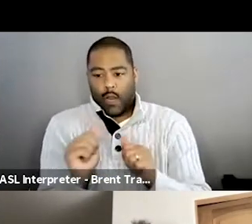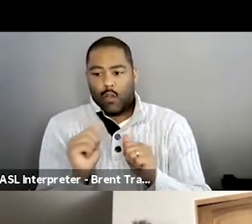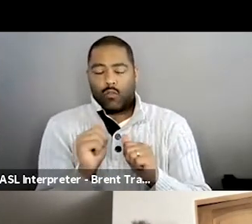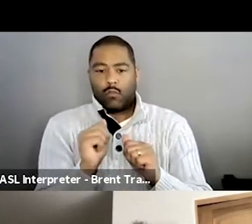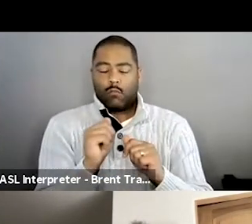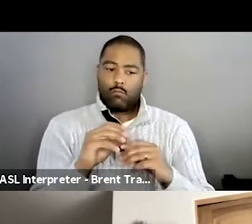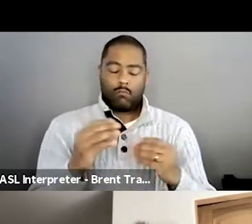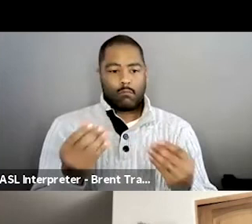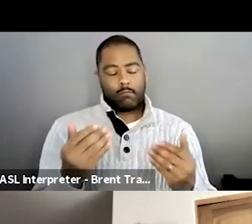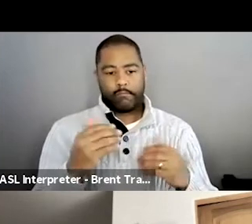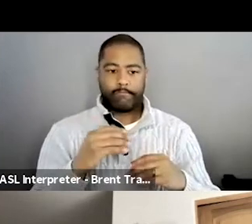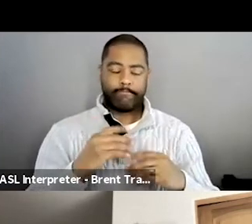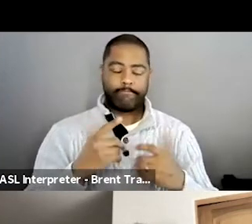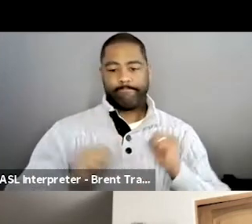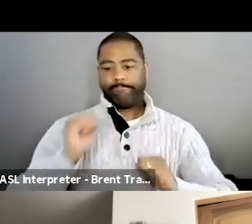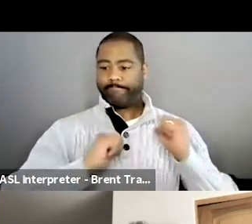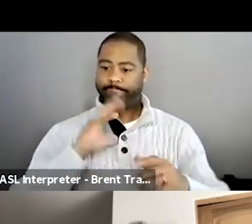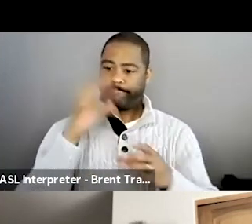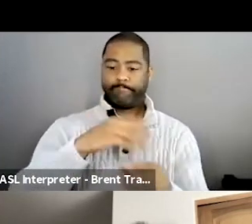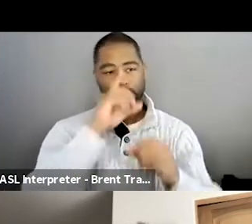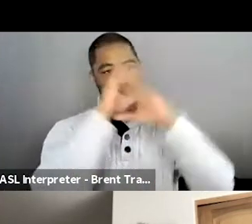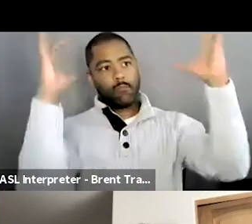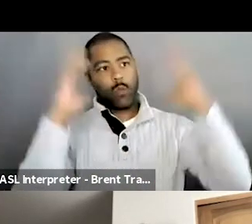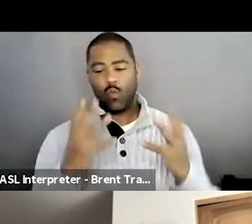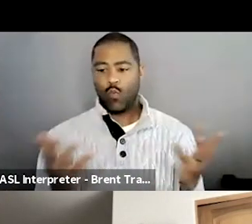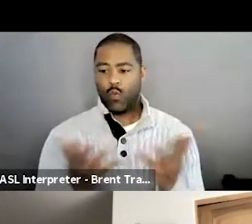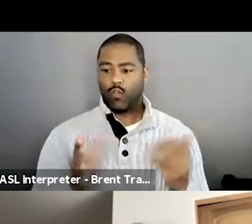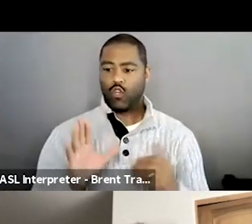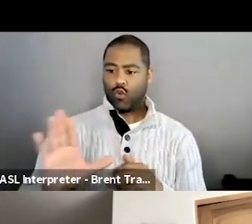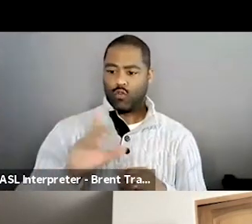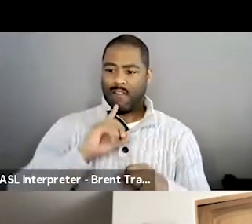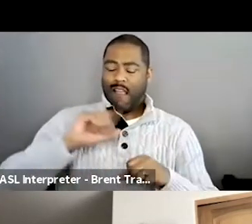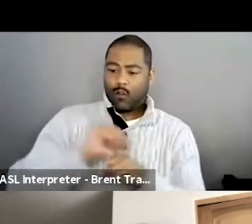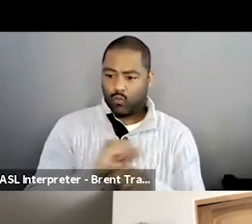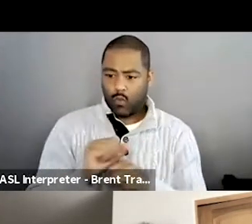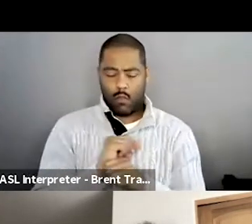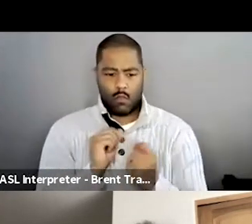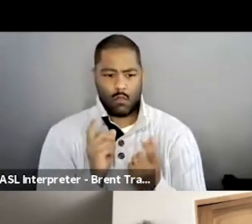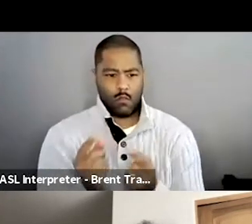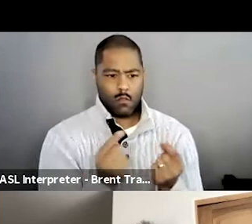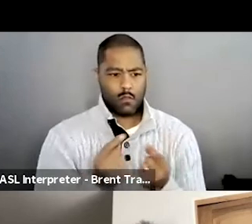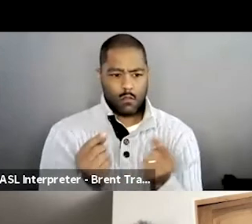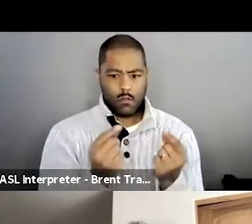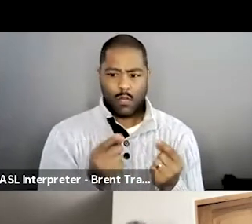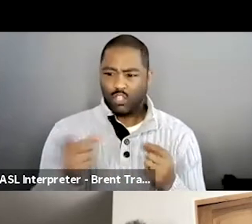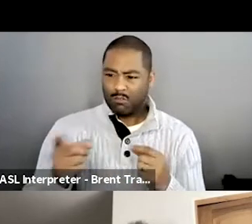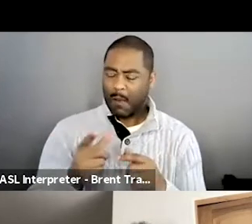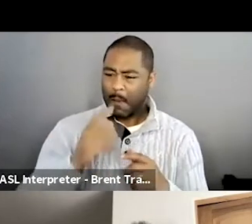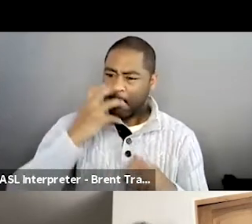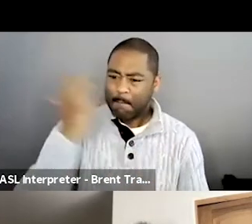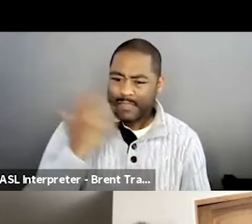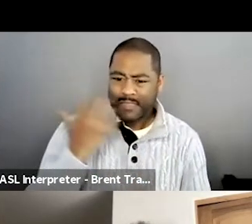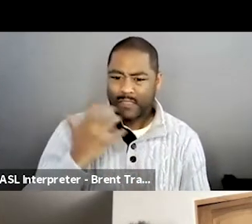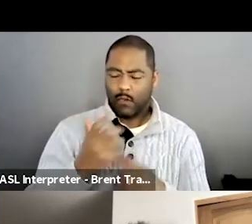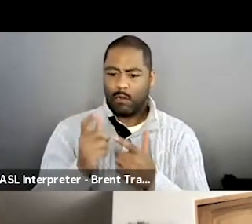she was sort of this amazing track star, and I kept hearing all these things about her. I was like, I want to just go there with a camera, and